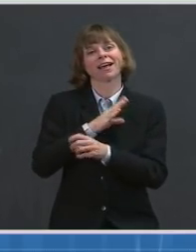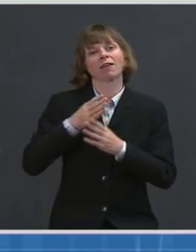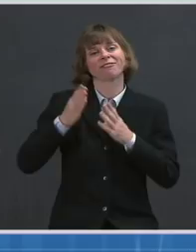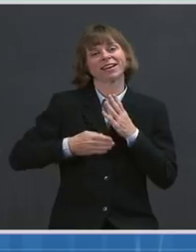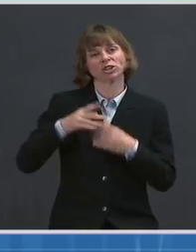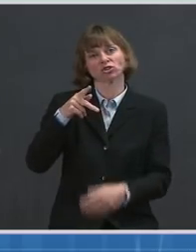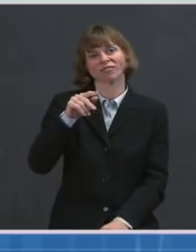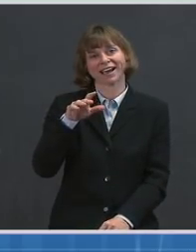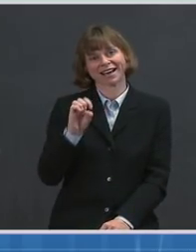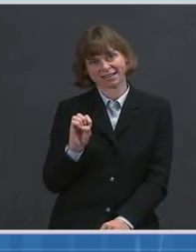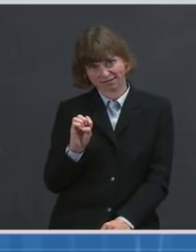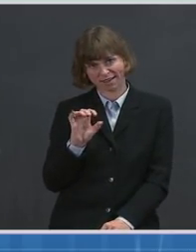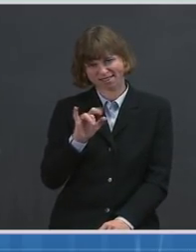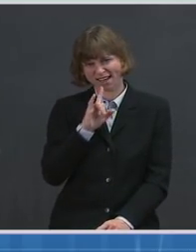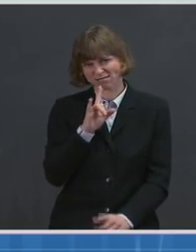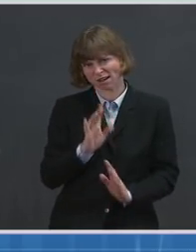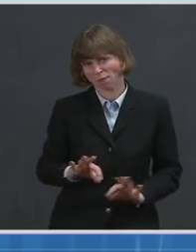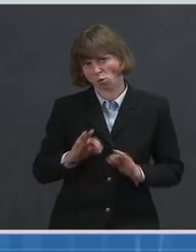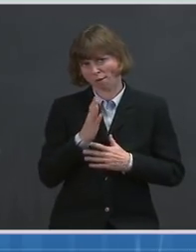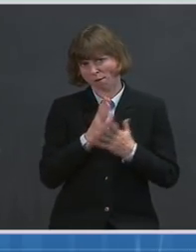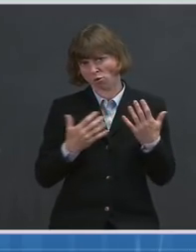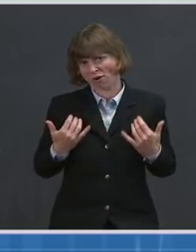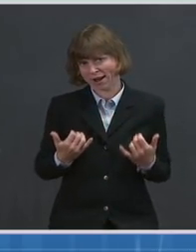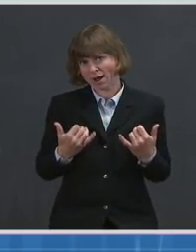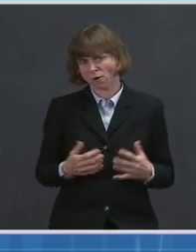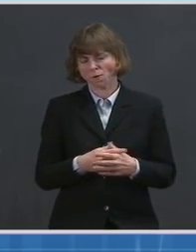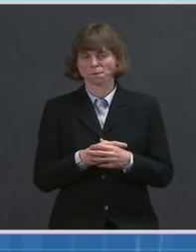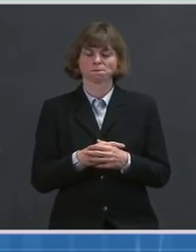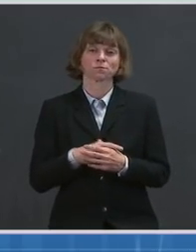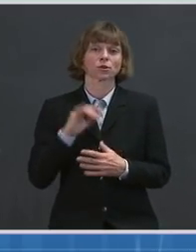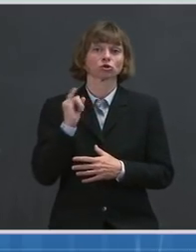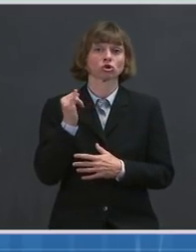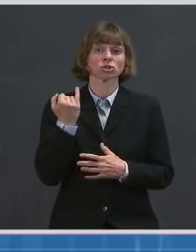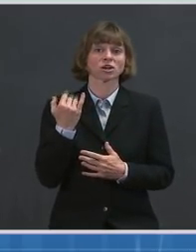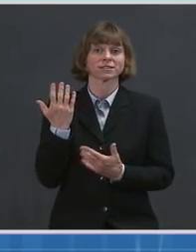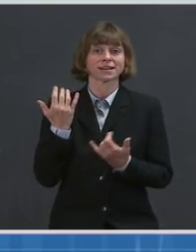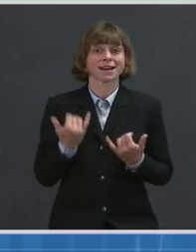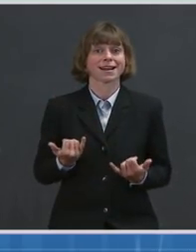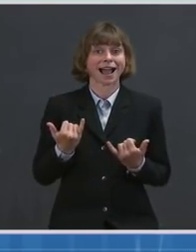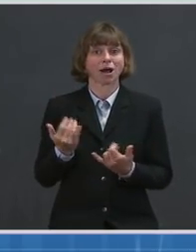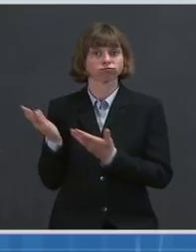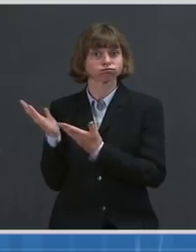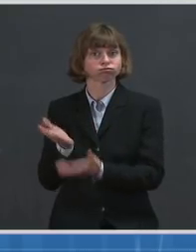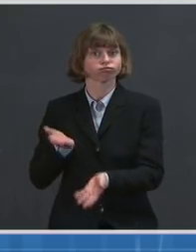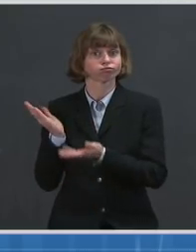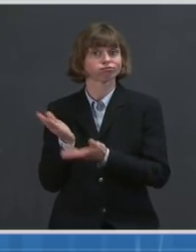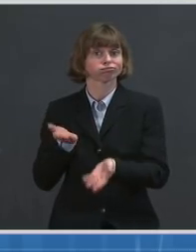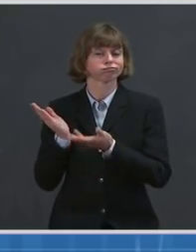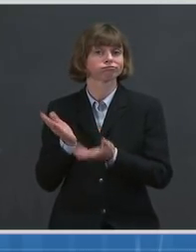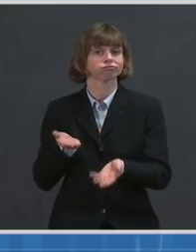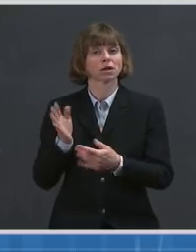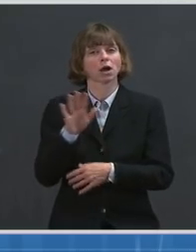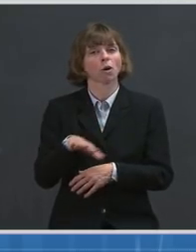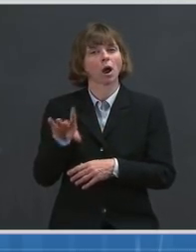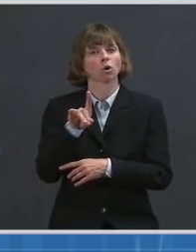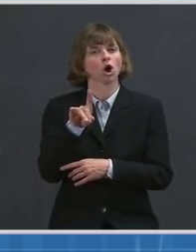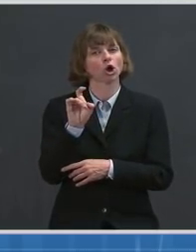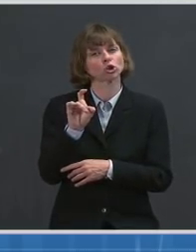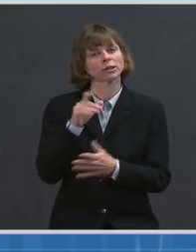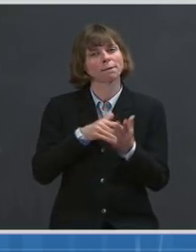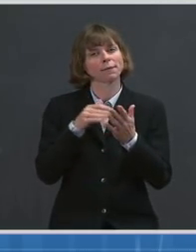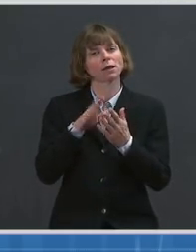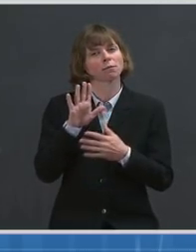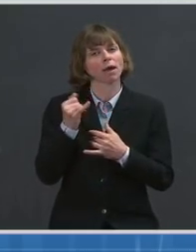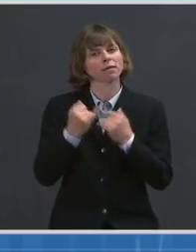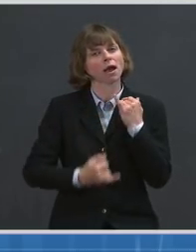has it so that Johnson & Johnson is now delivering at or near its 100 million by the end of